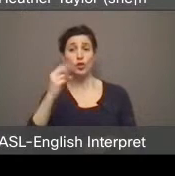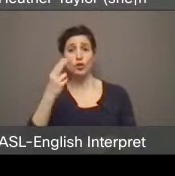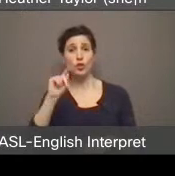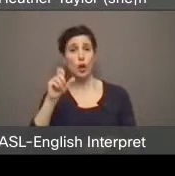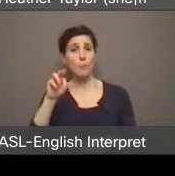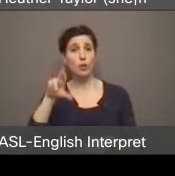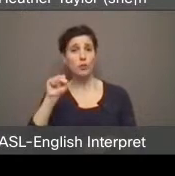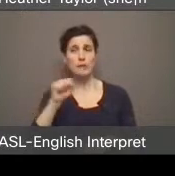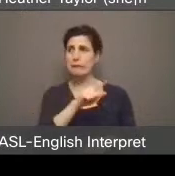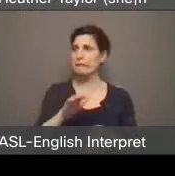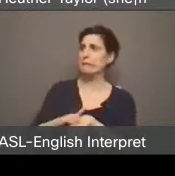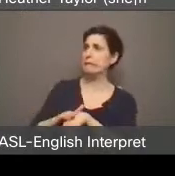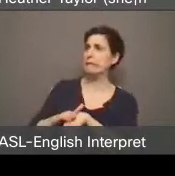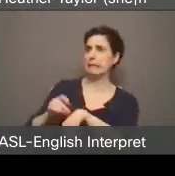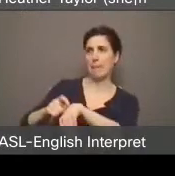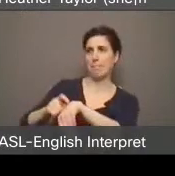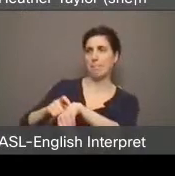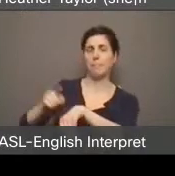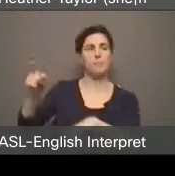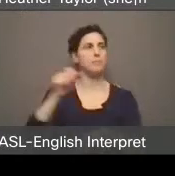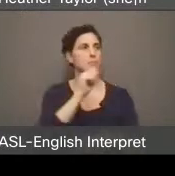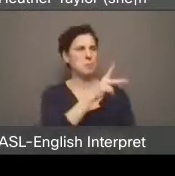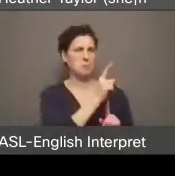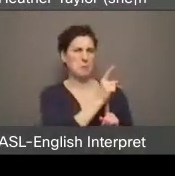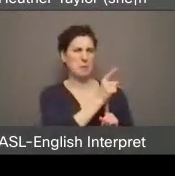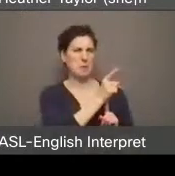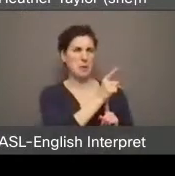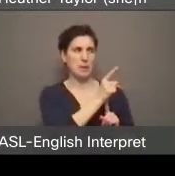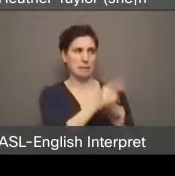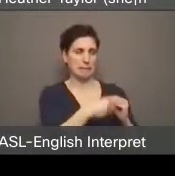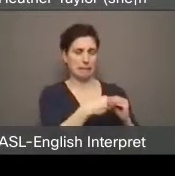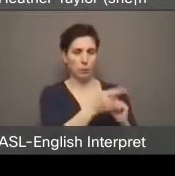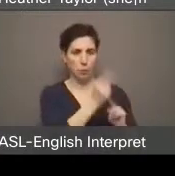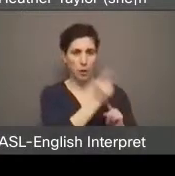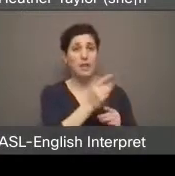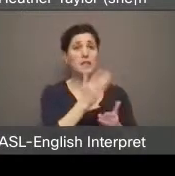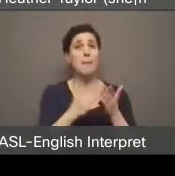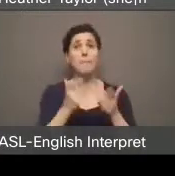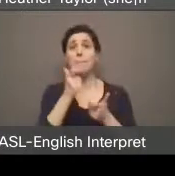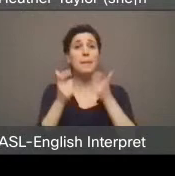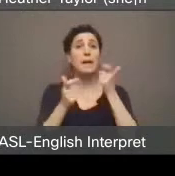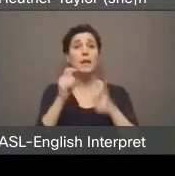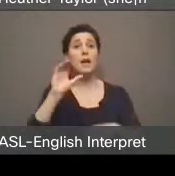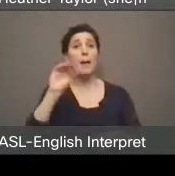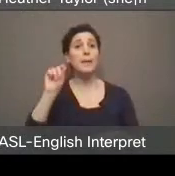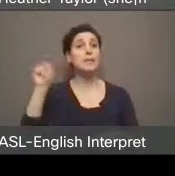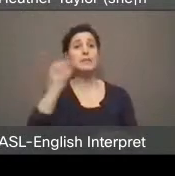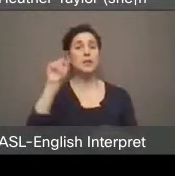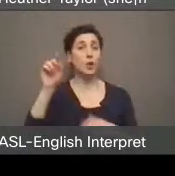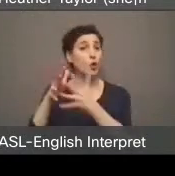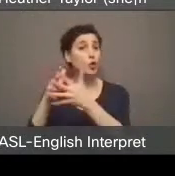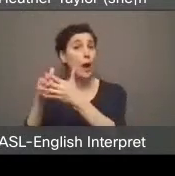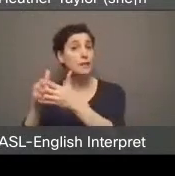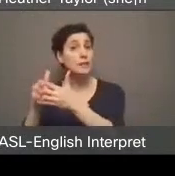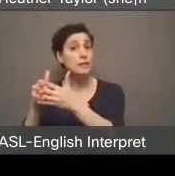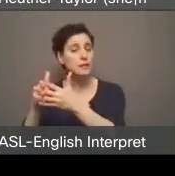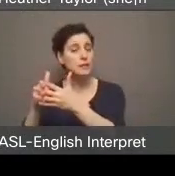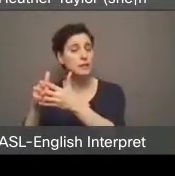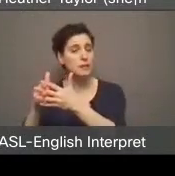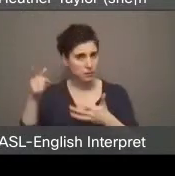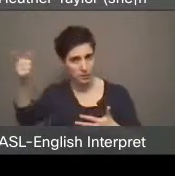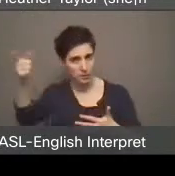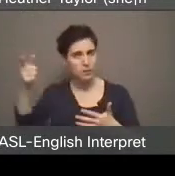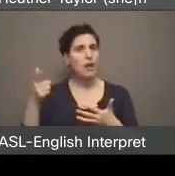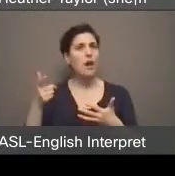Sorry, just 1 more minute if possible of any big box stores in the US have argued. They should put the same property taxes other